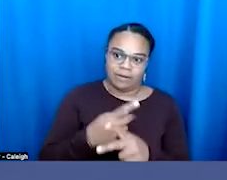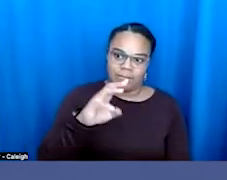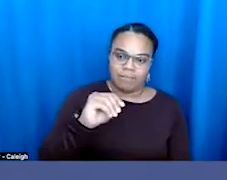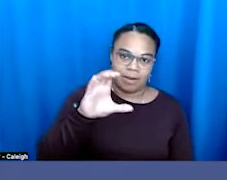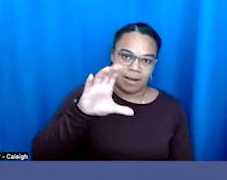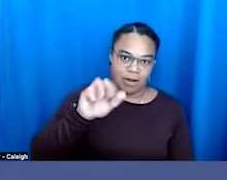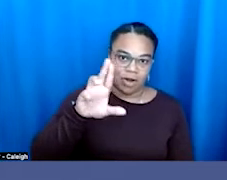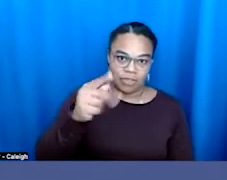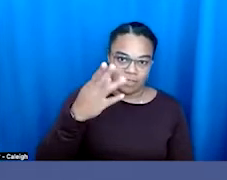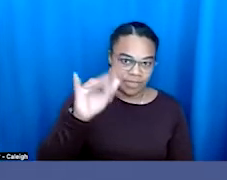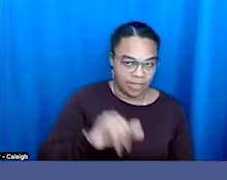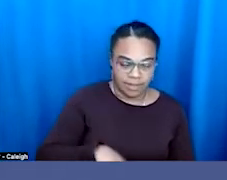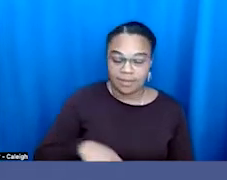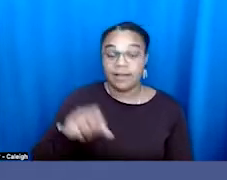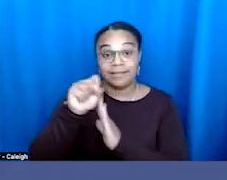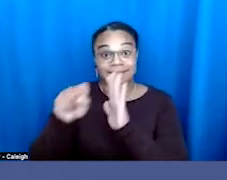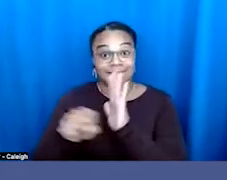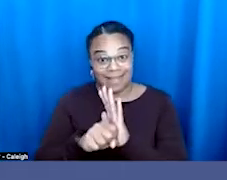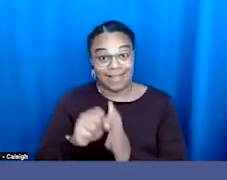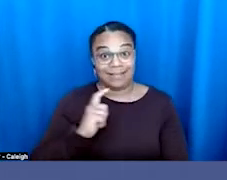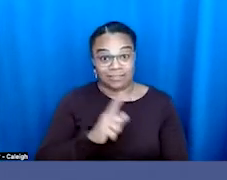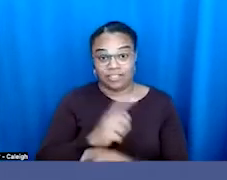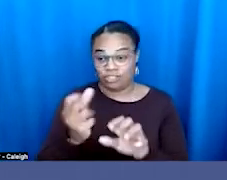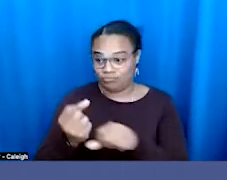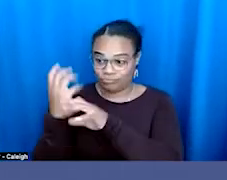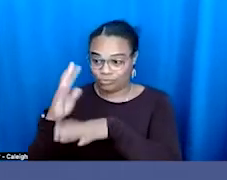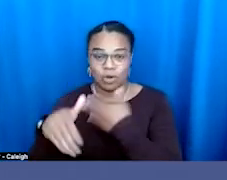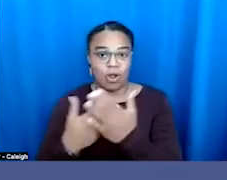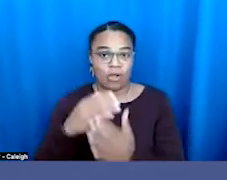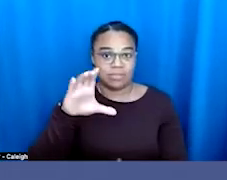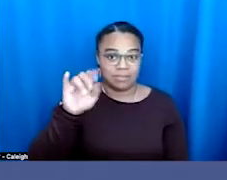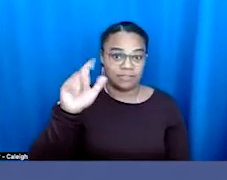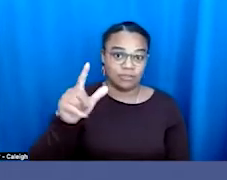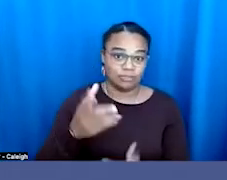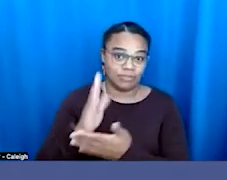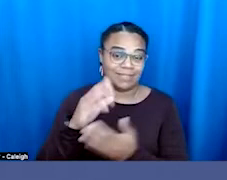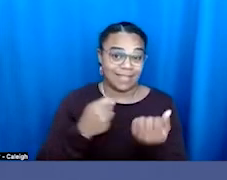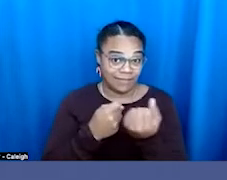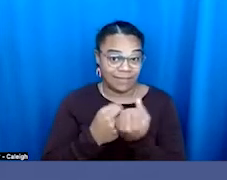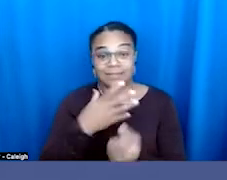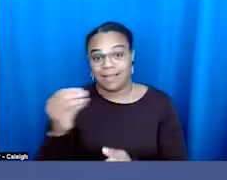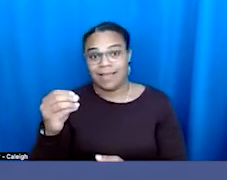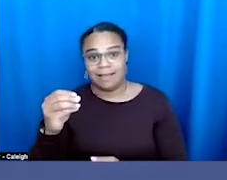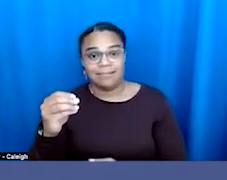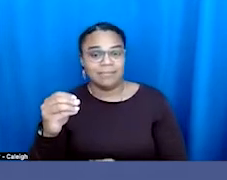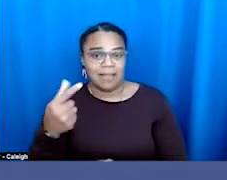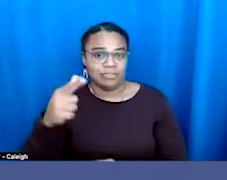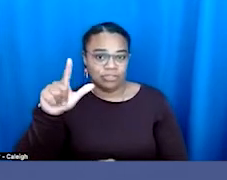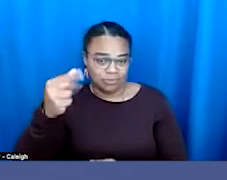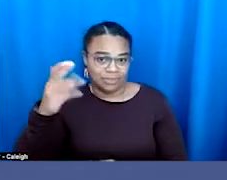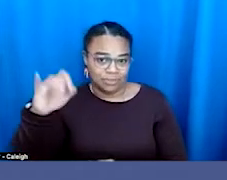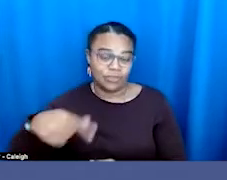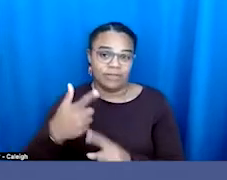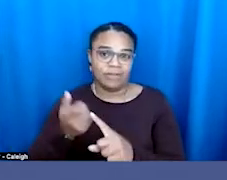purged all civil rights advocates and homosexuals from our education system. We saw it again with Anita Bryant